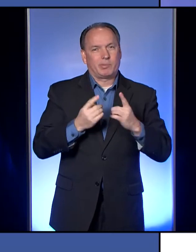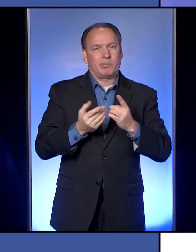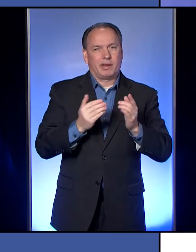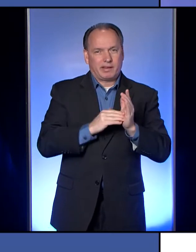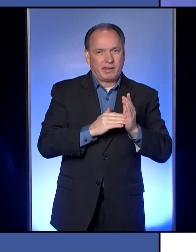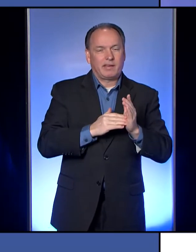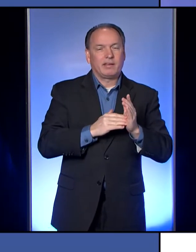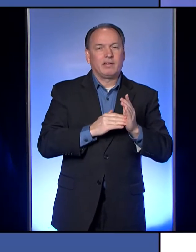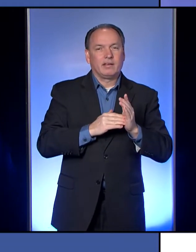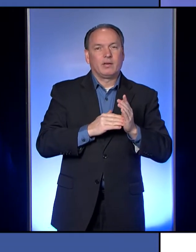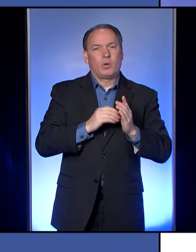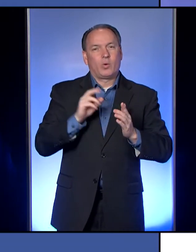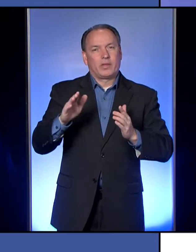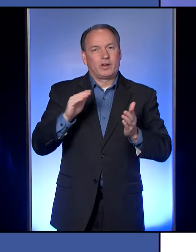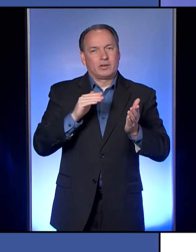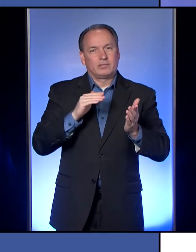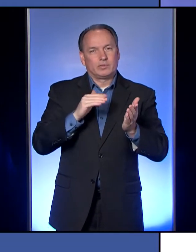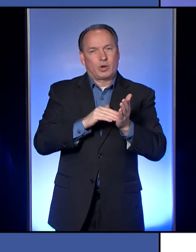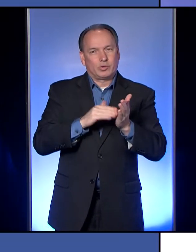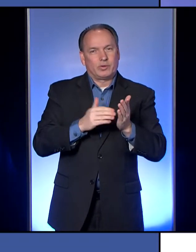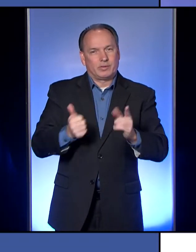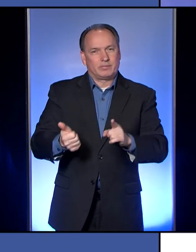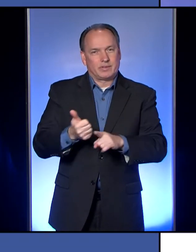department and or their health care provider.